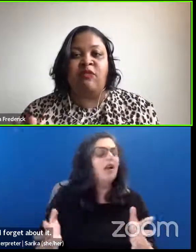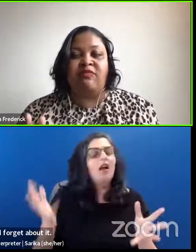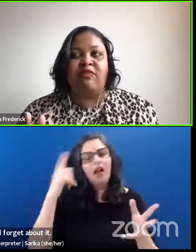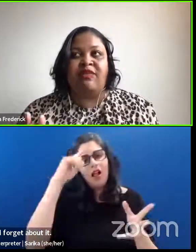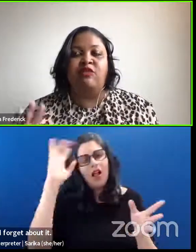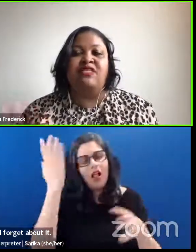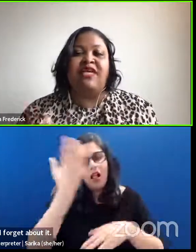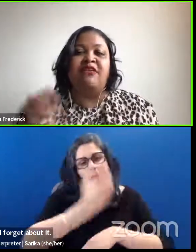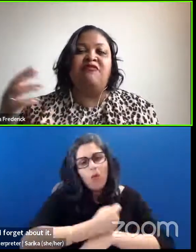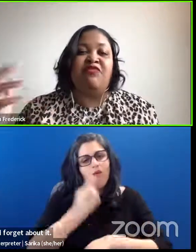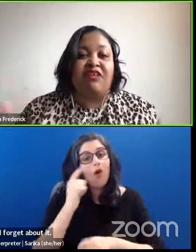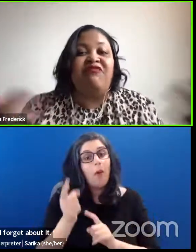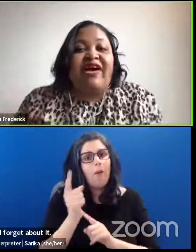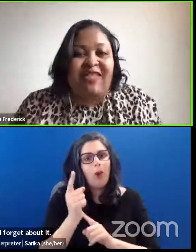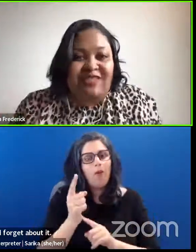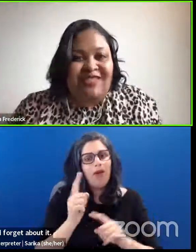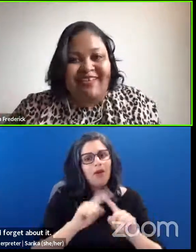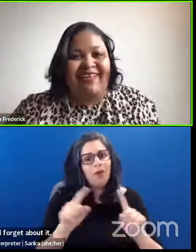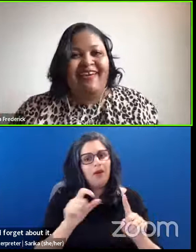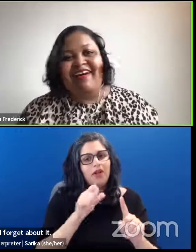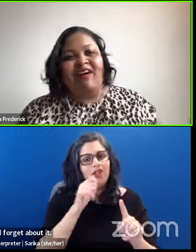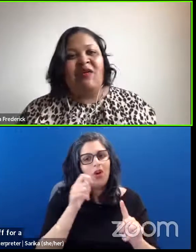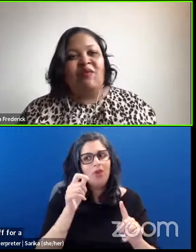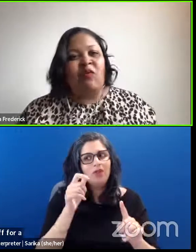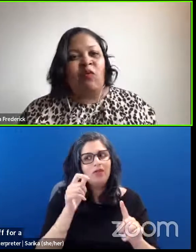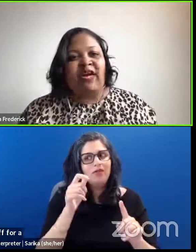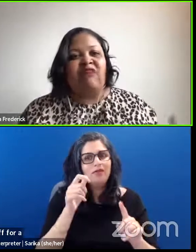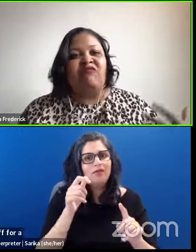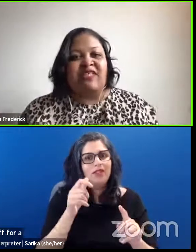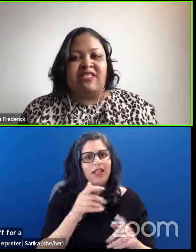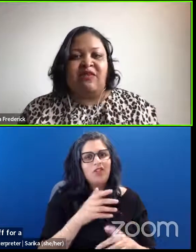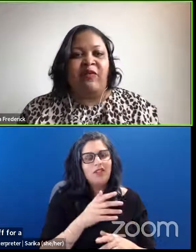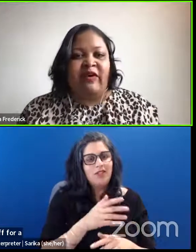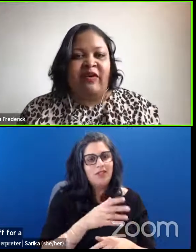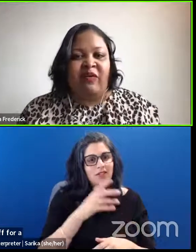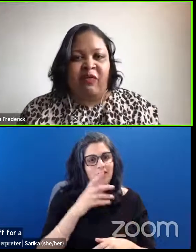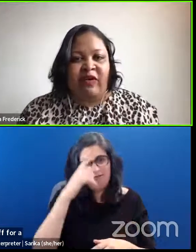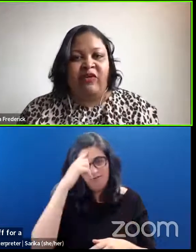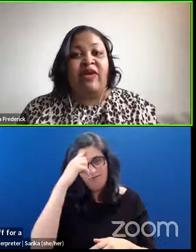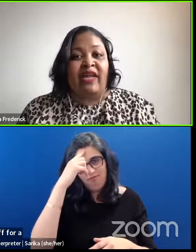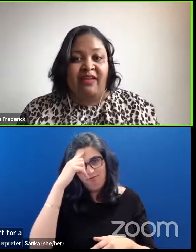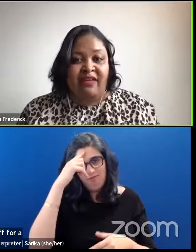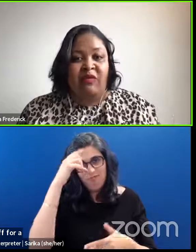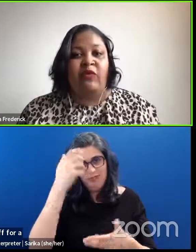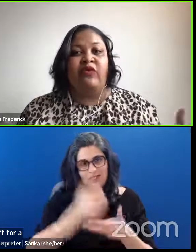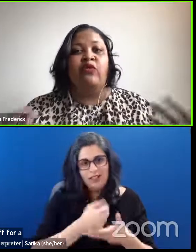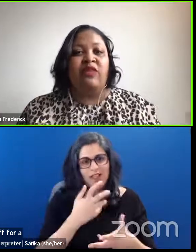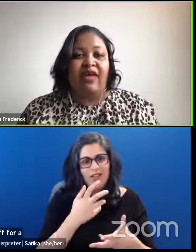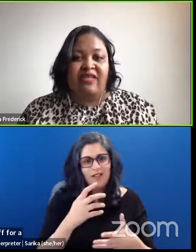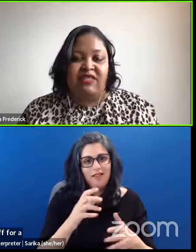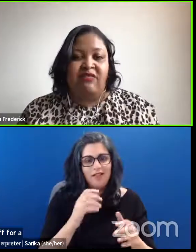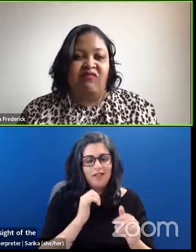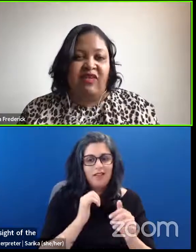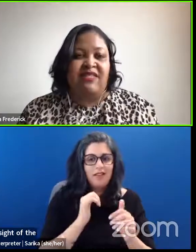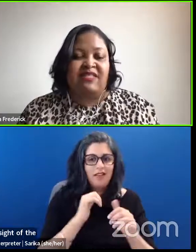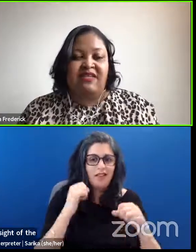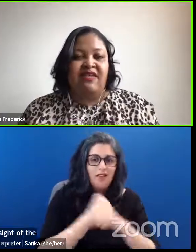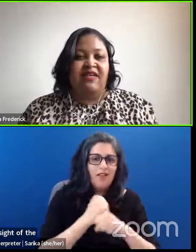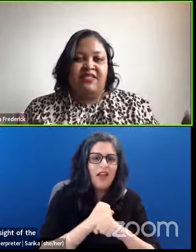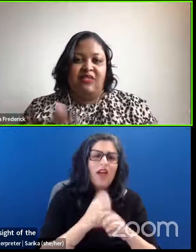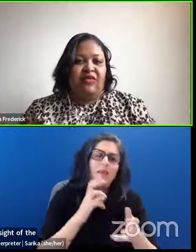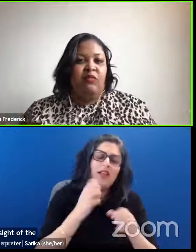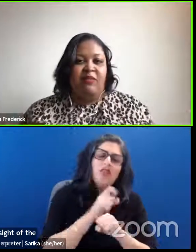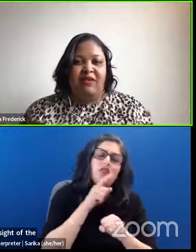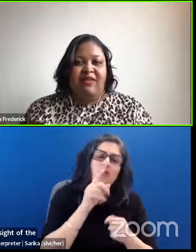don't, don't lose sight of the fight, um, or investing where, where you can and where you would like to invest.